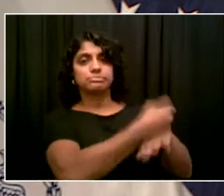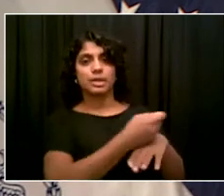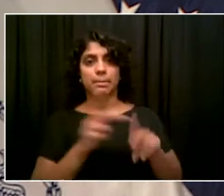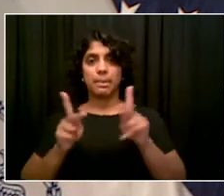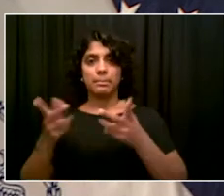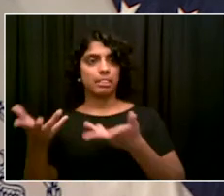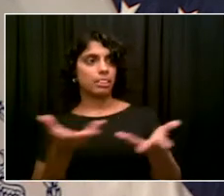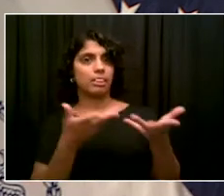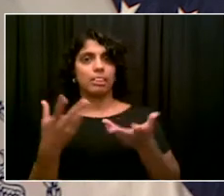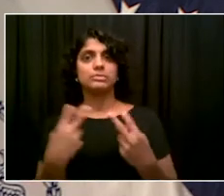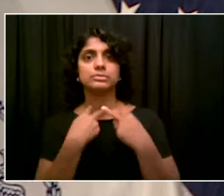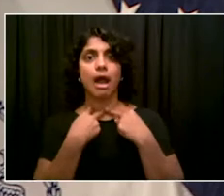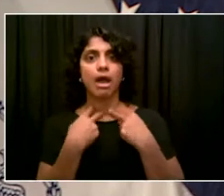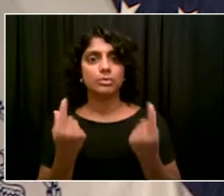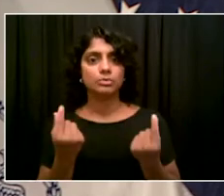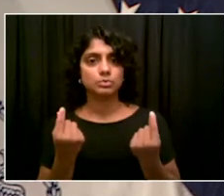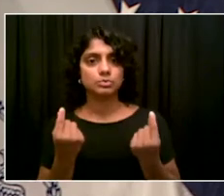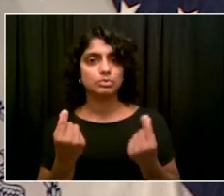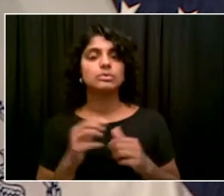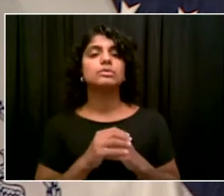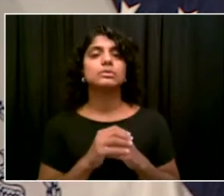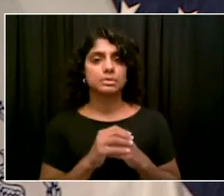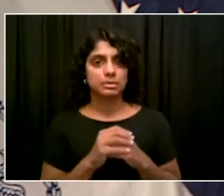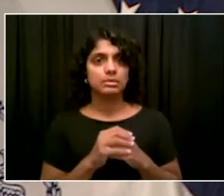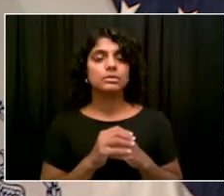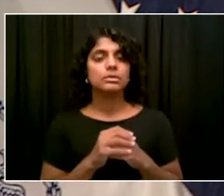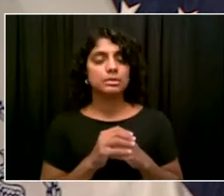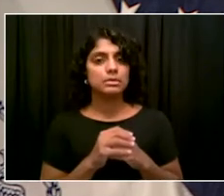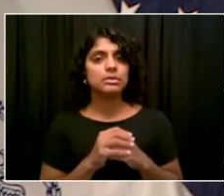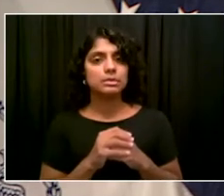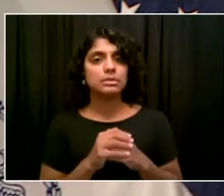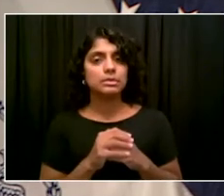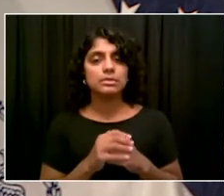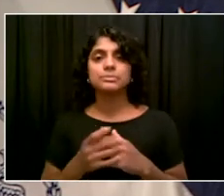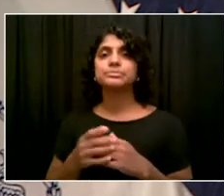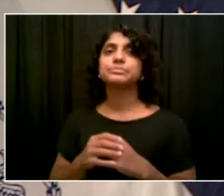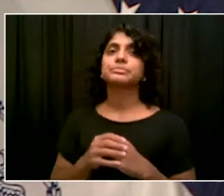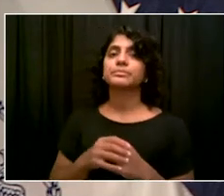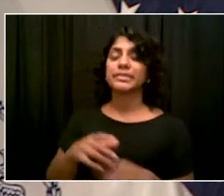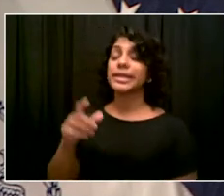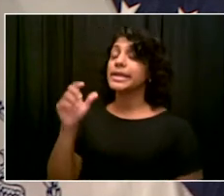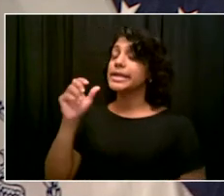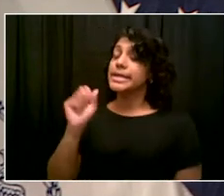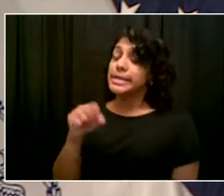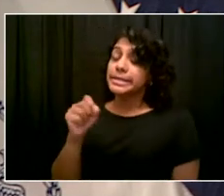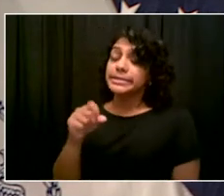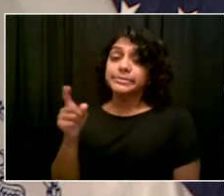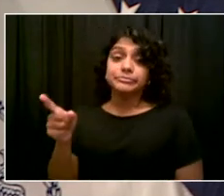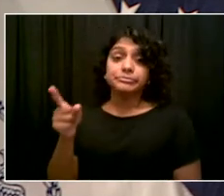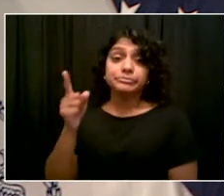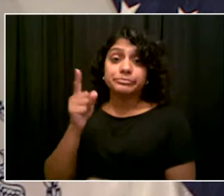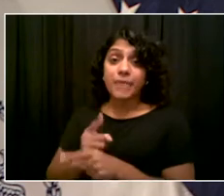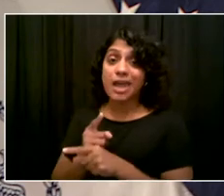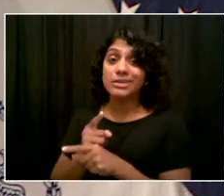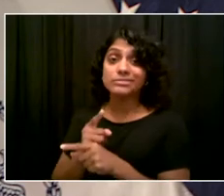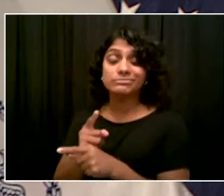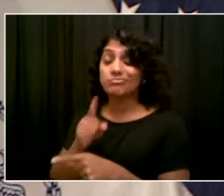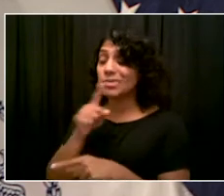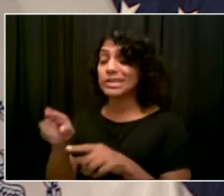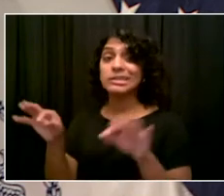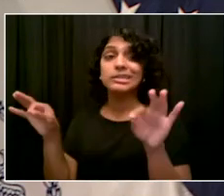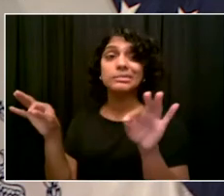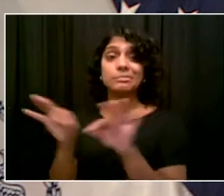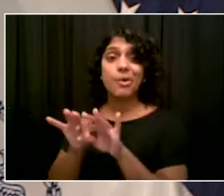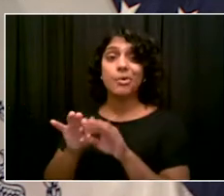supermarkets and some other crucial services like laundromats. And we still haven't figured out the right mechanism. That's something we're going to keep working on over these next